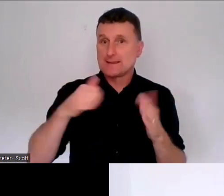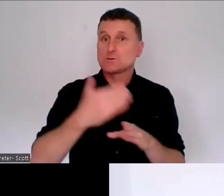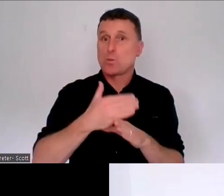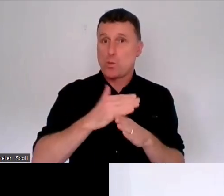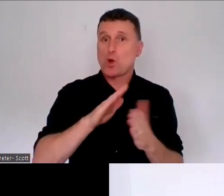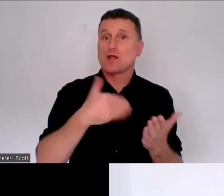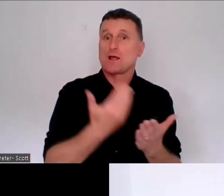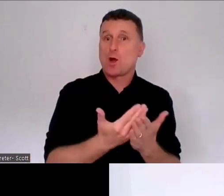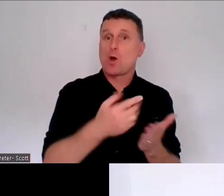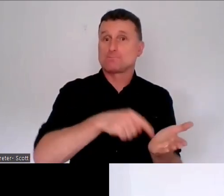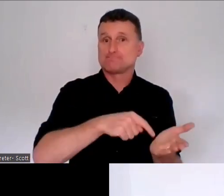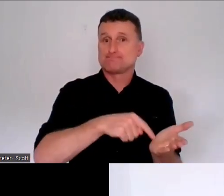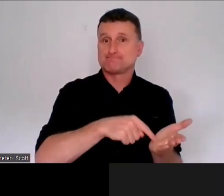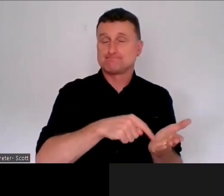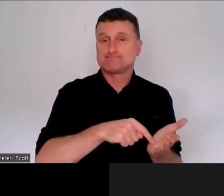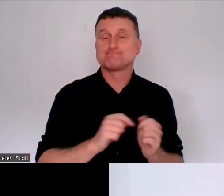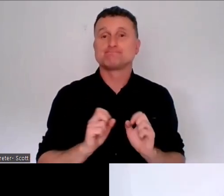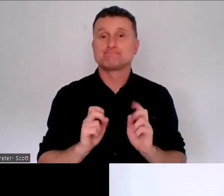of mind for us.